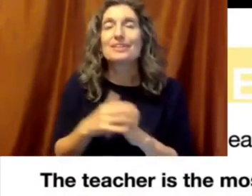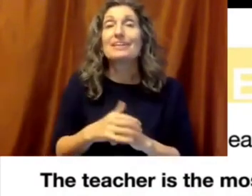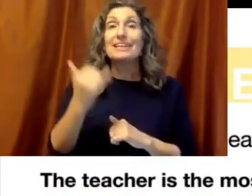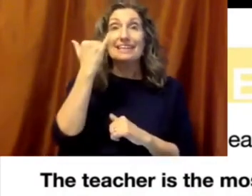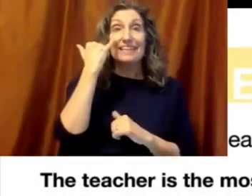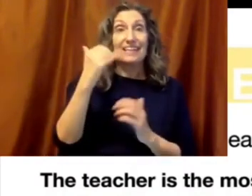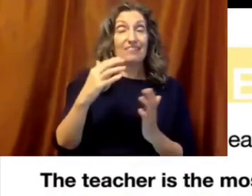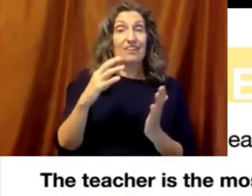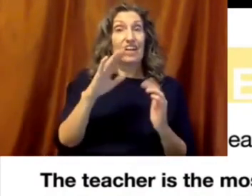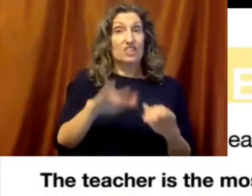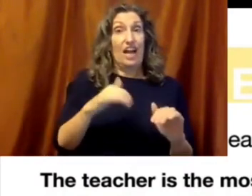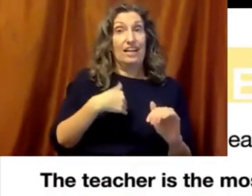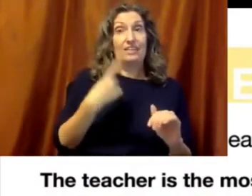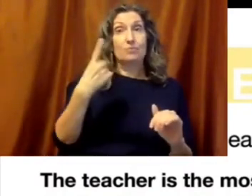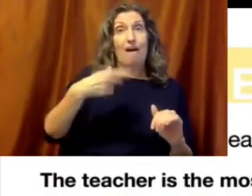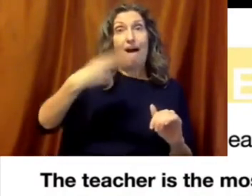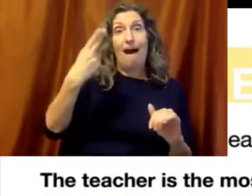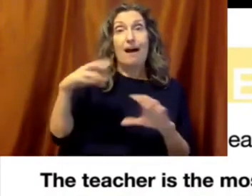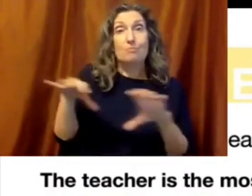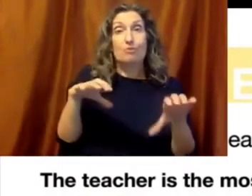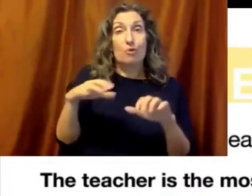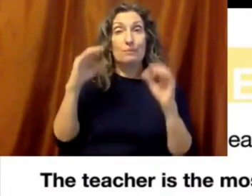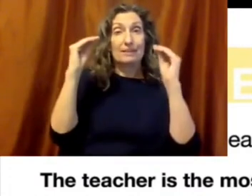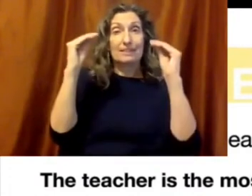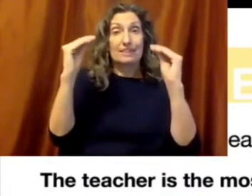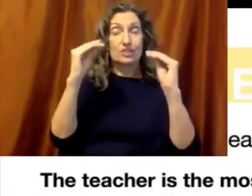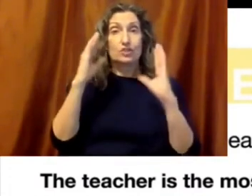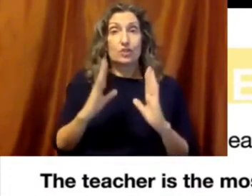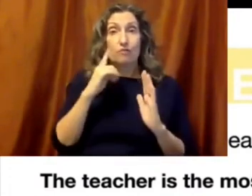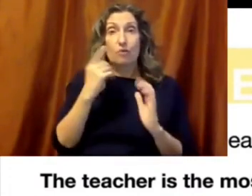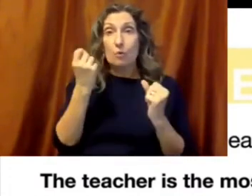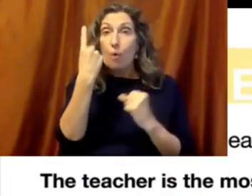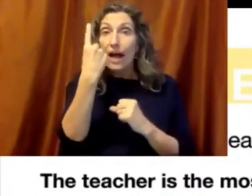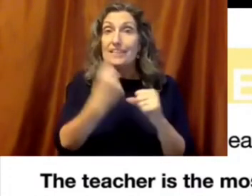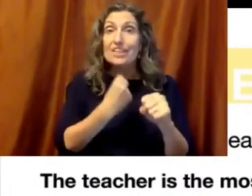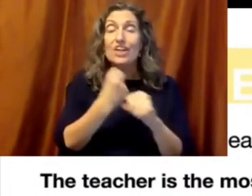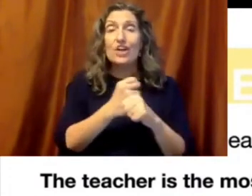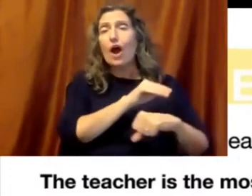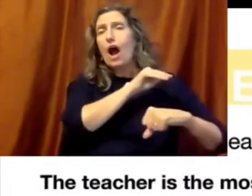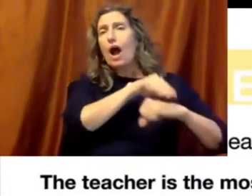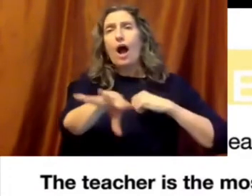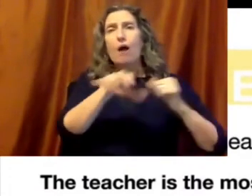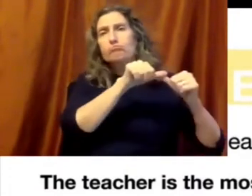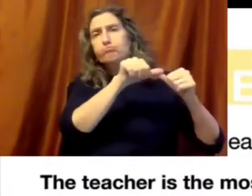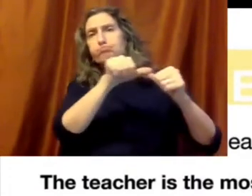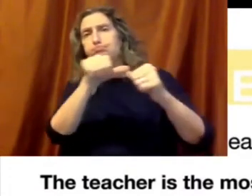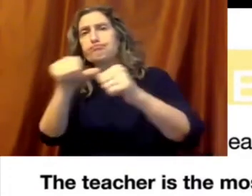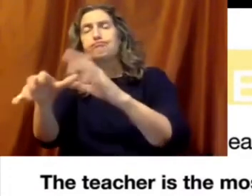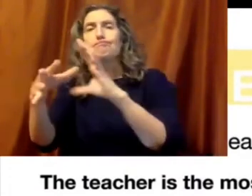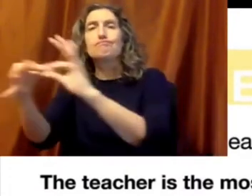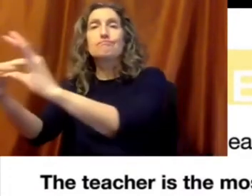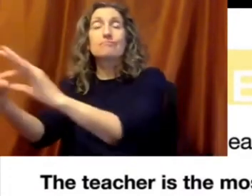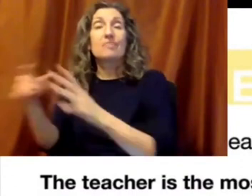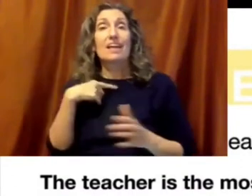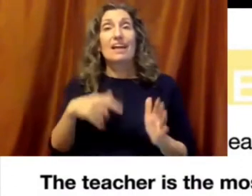high-performing teacher for one year, they enjoy incredible advantages years out. Negative effects in terms of poor-performing